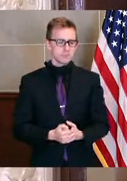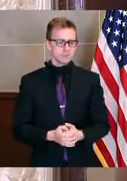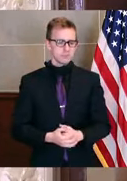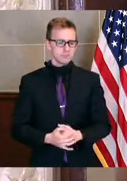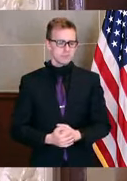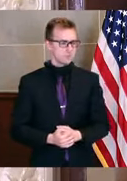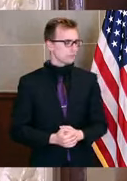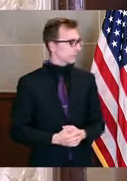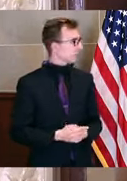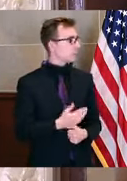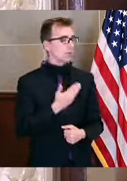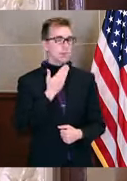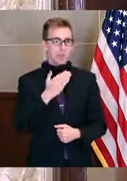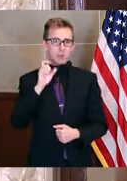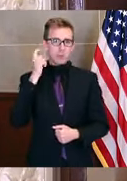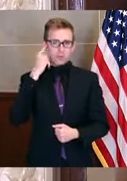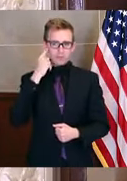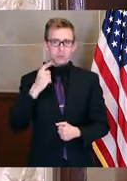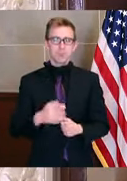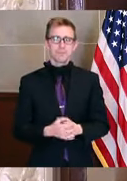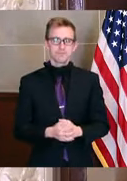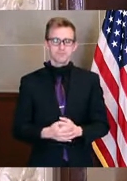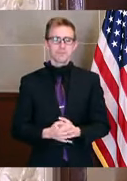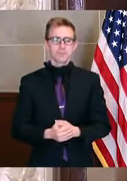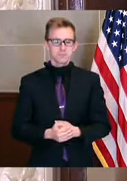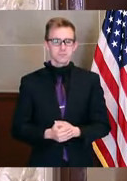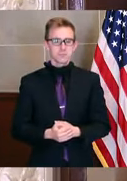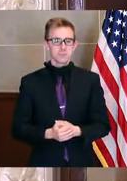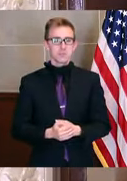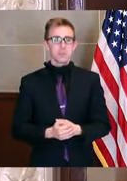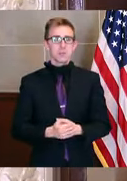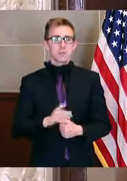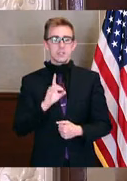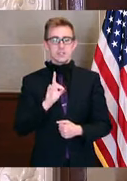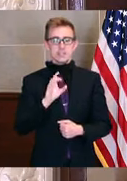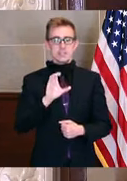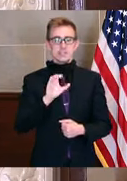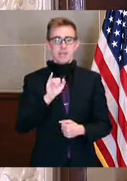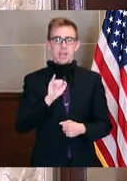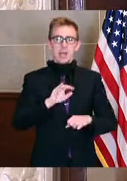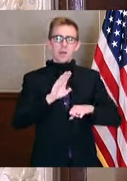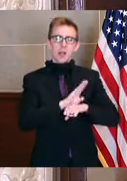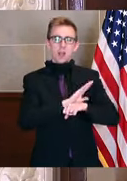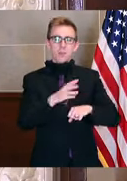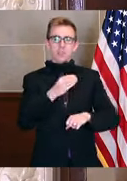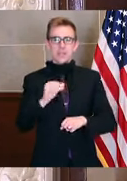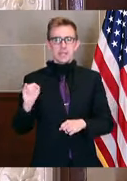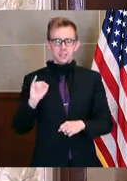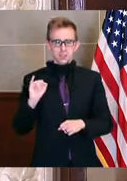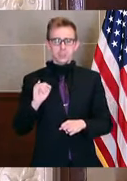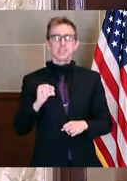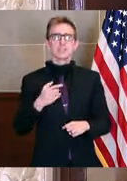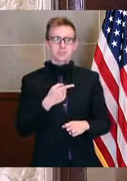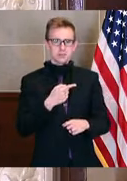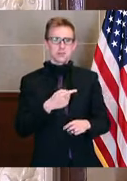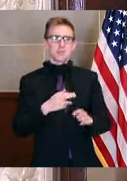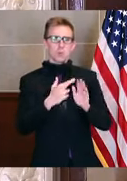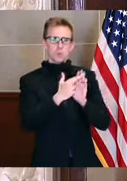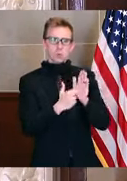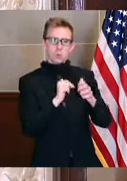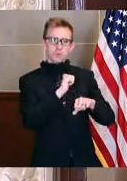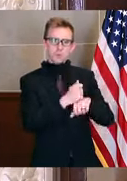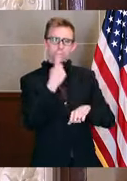Thank you, Governor Parson. The Department of Commerce and Insurance provides regulatory oversight for the